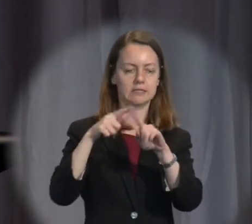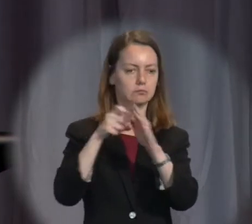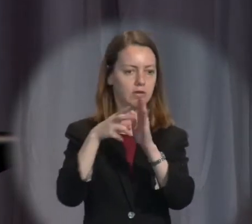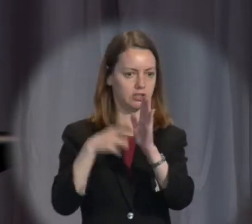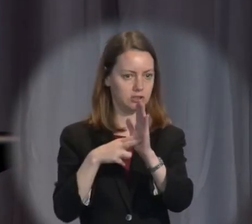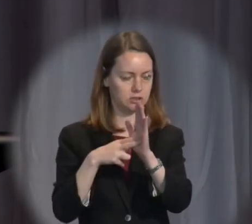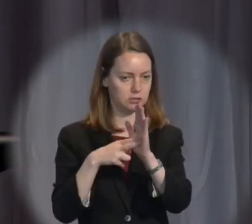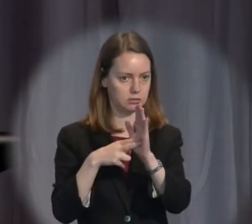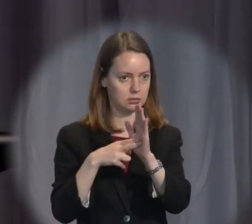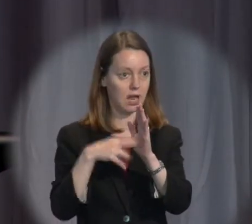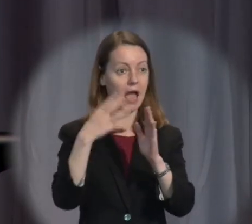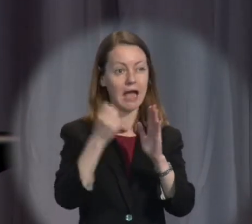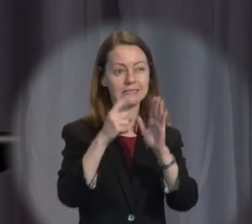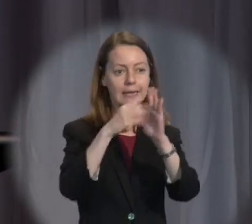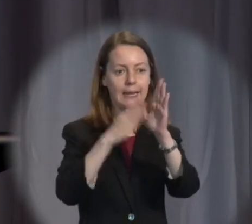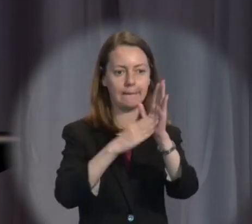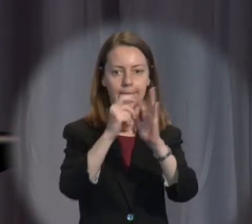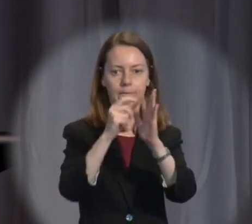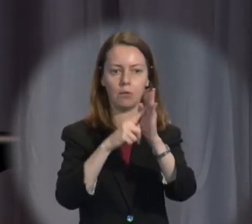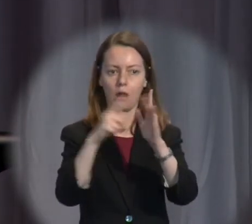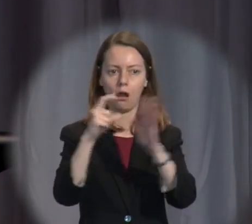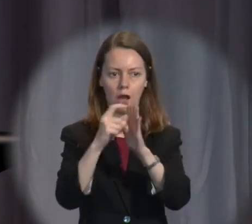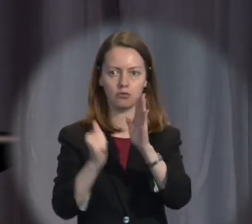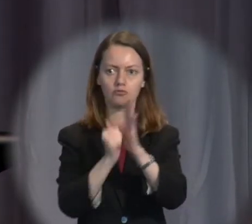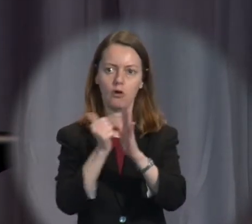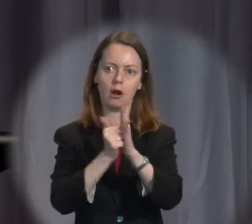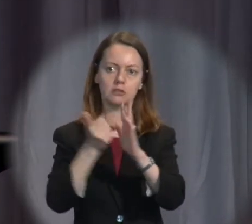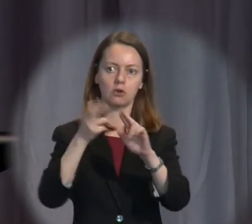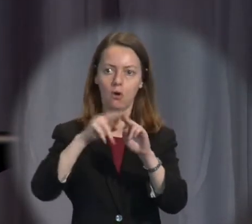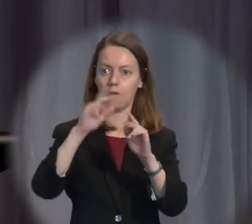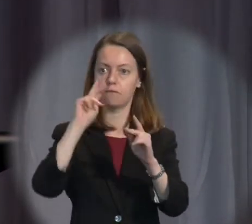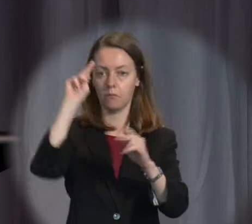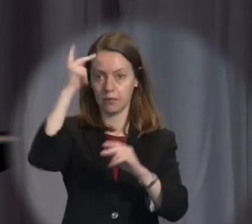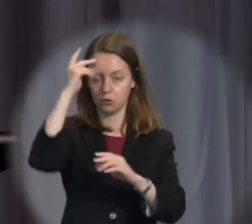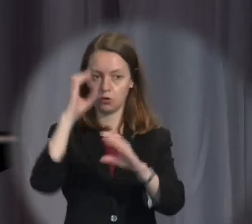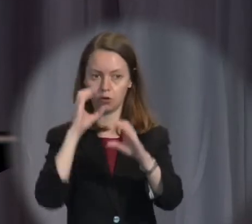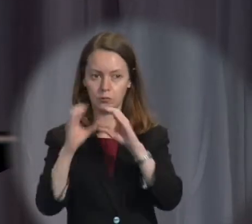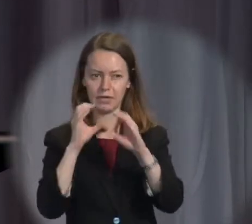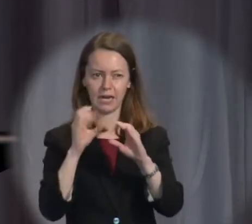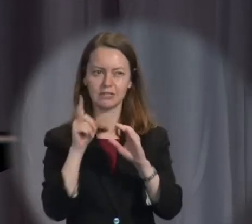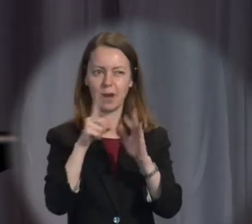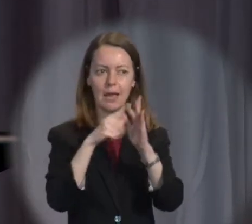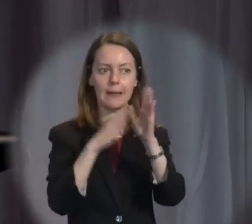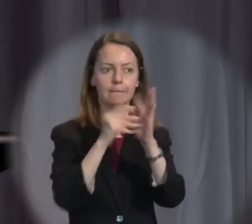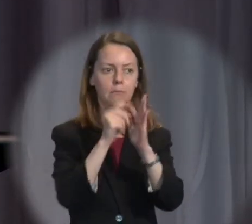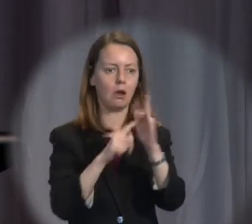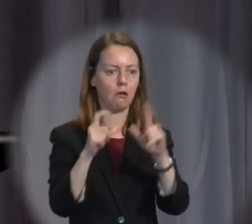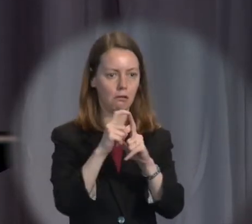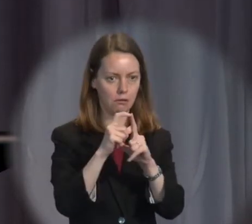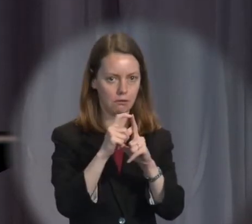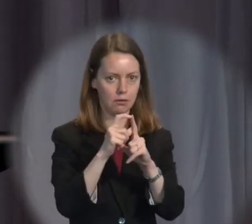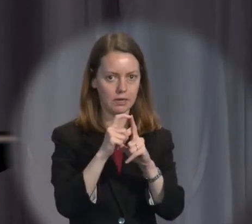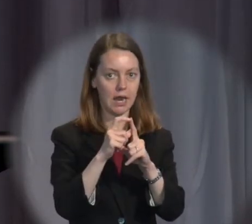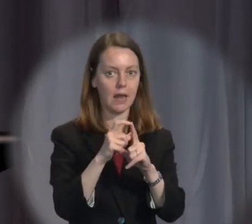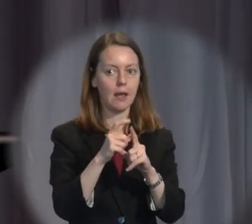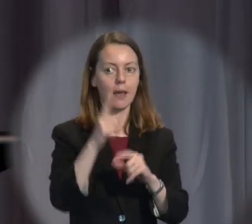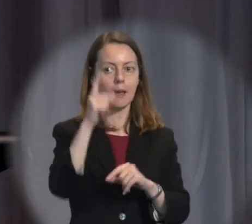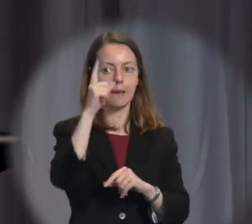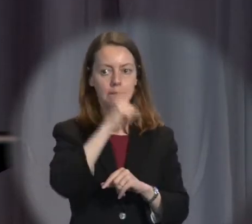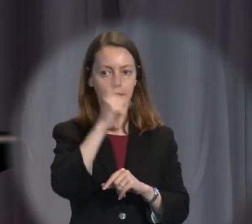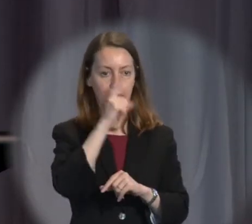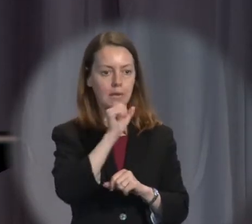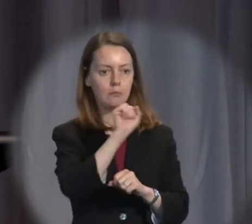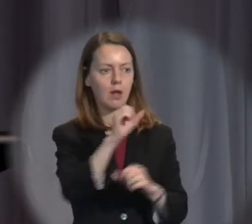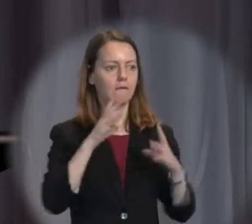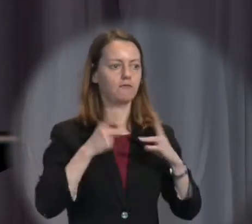implied right of political communication which is not quite the same thing. And if it's protected at all, it's protected because the community expects it to be